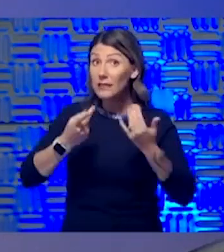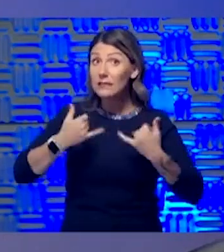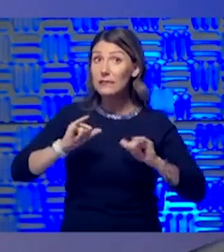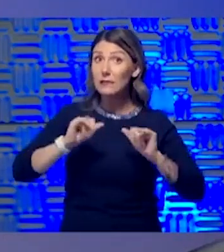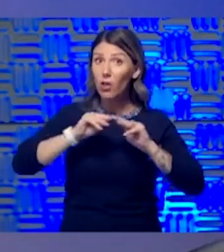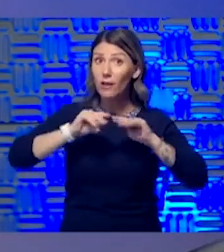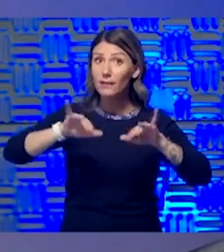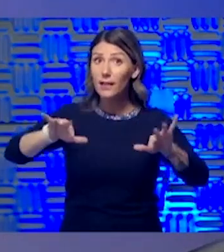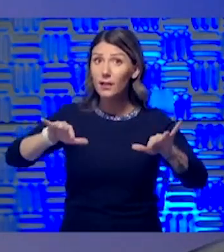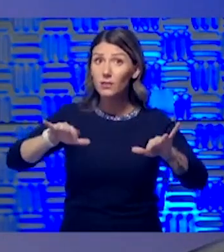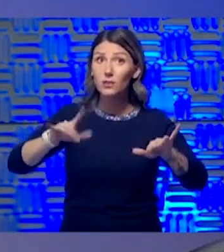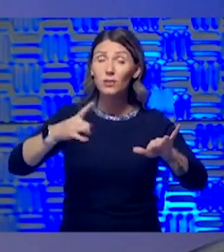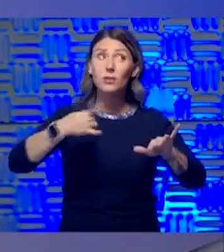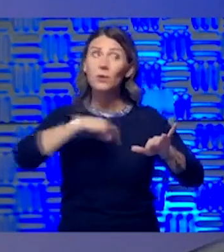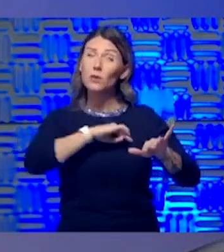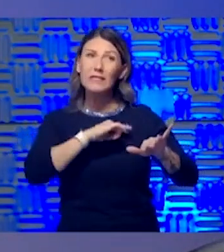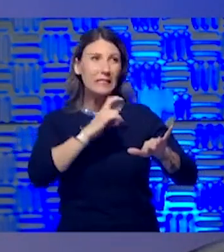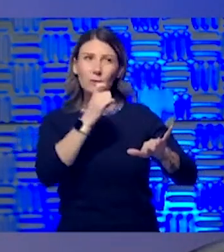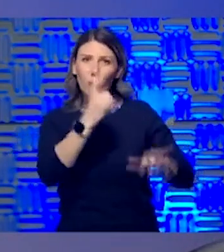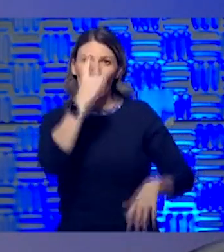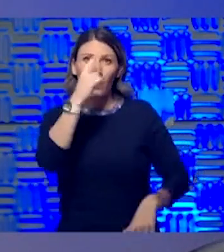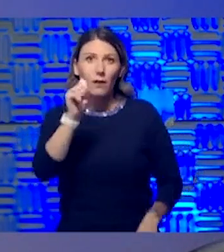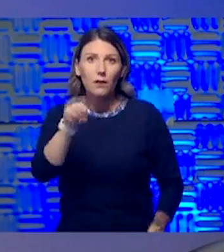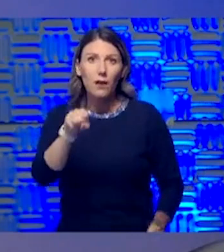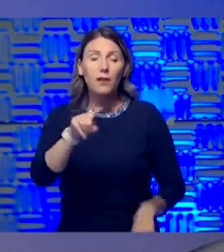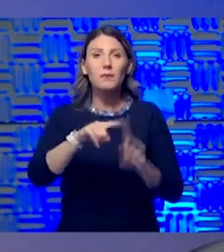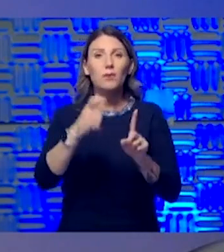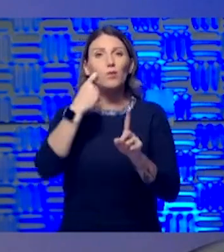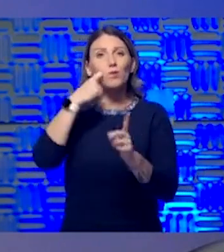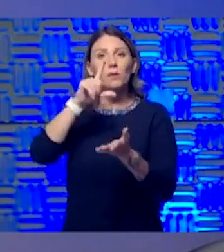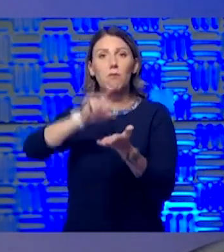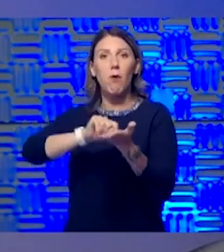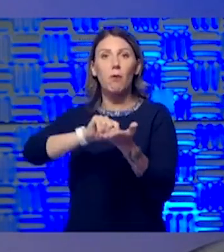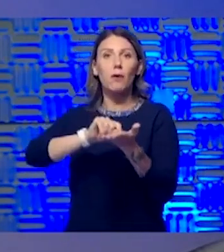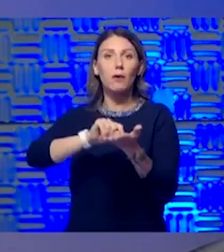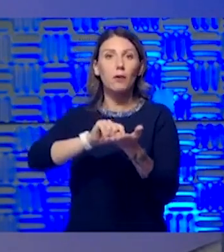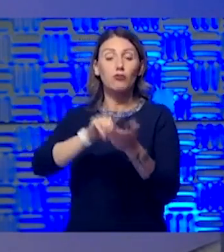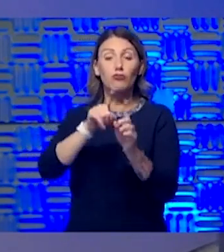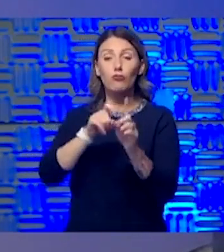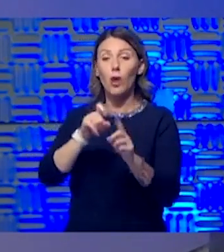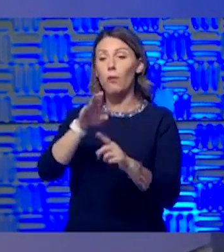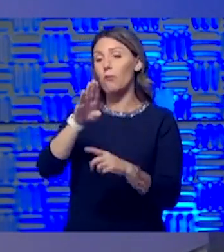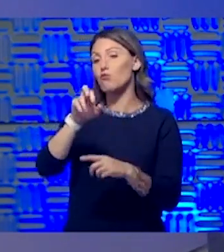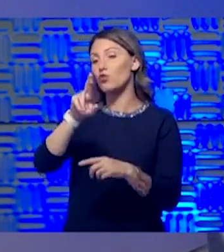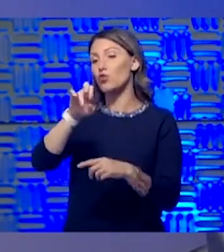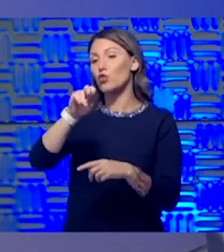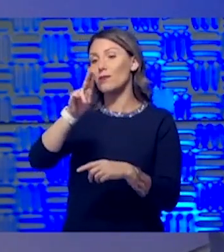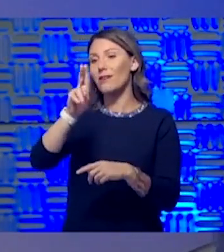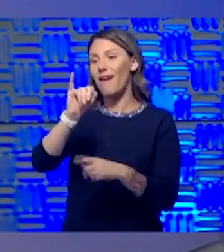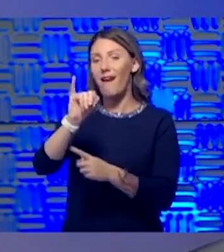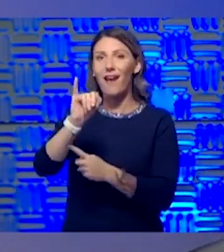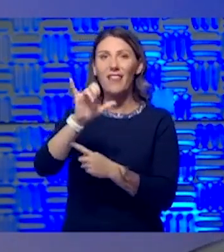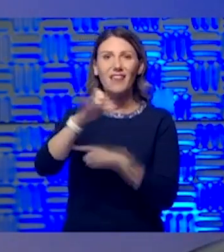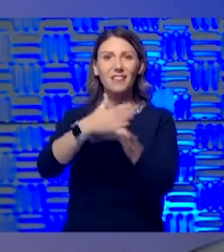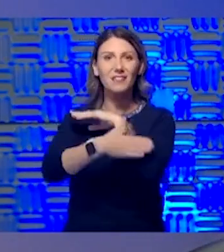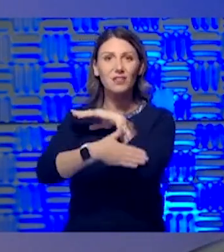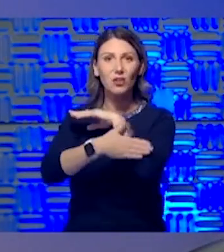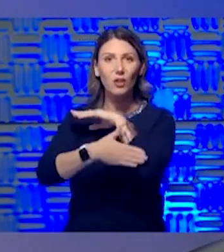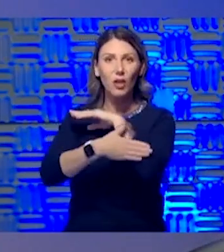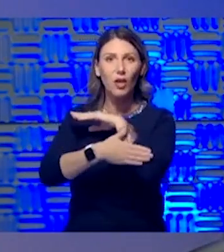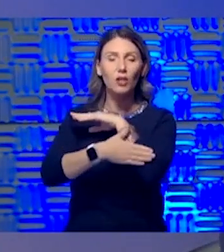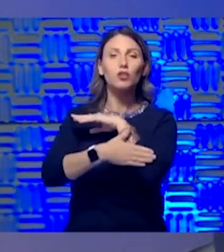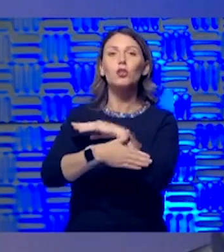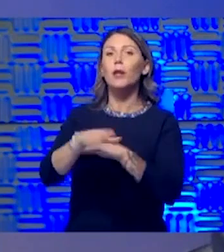are. There was a recent pre-publication out of Brunii, which is a country on Borneo.